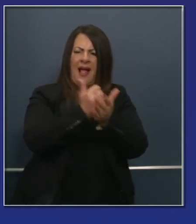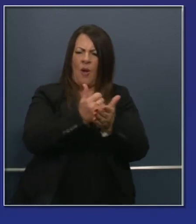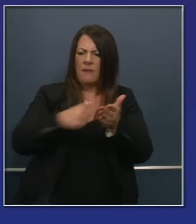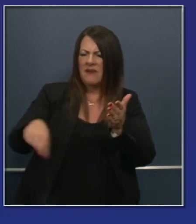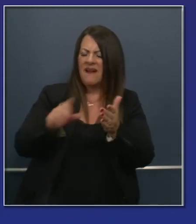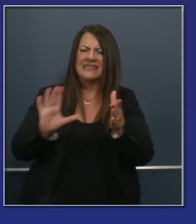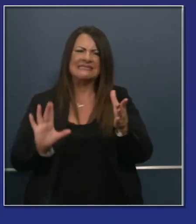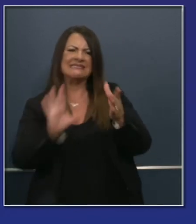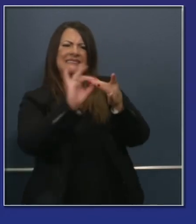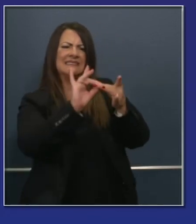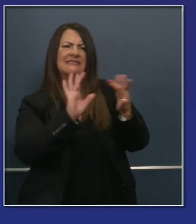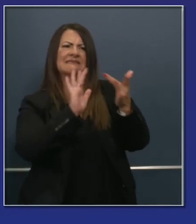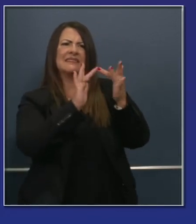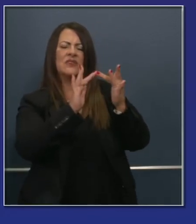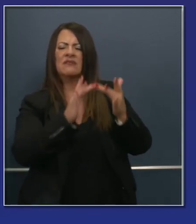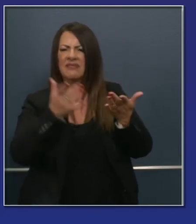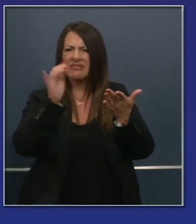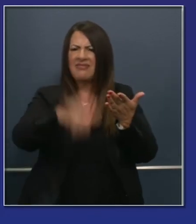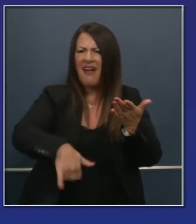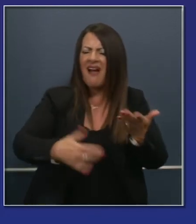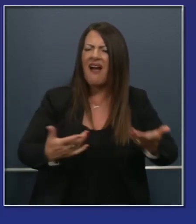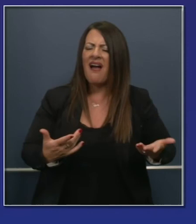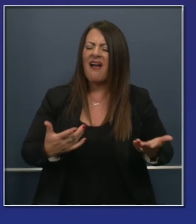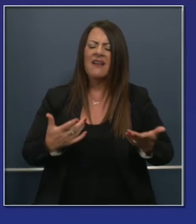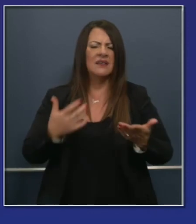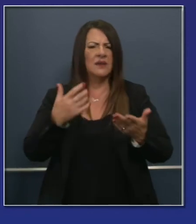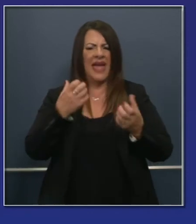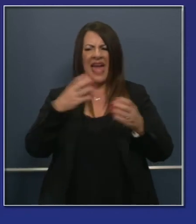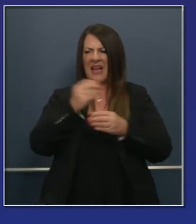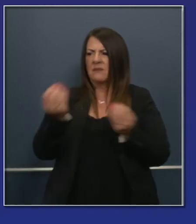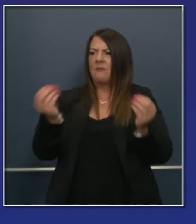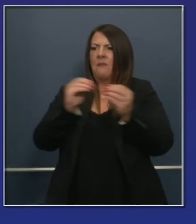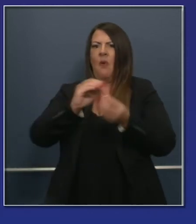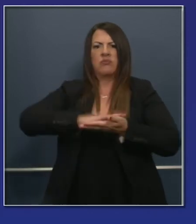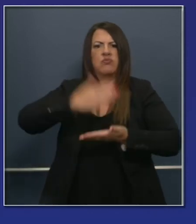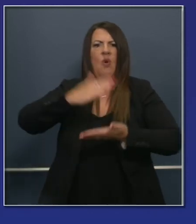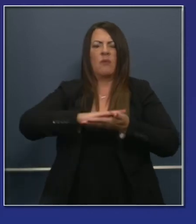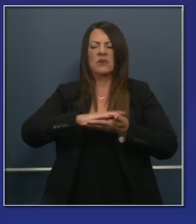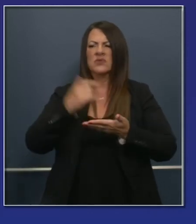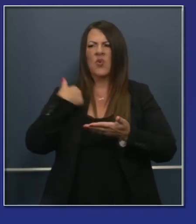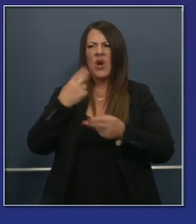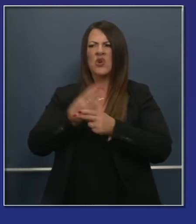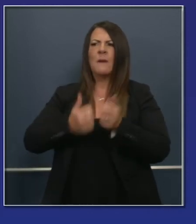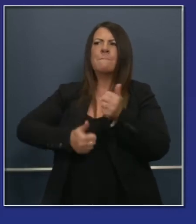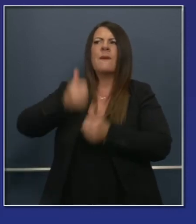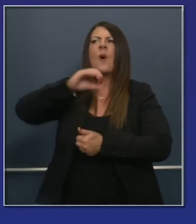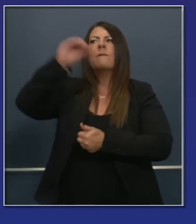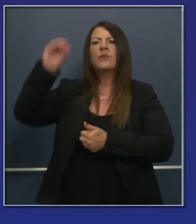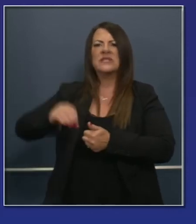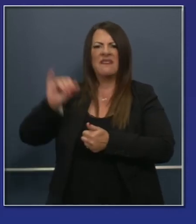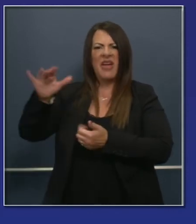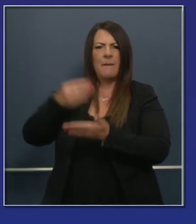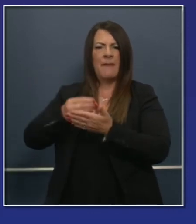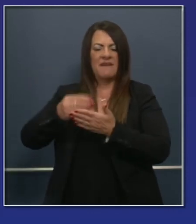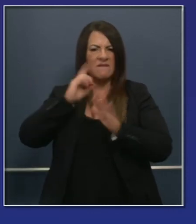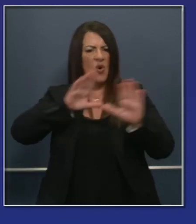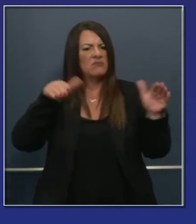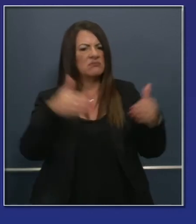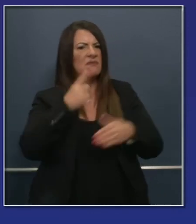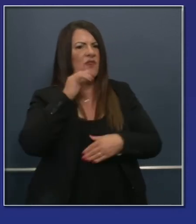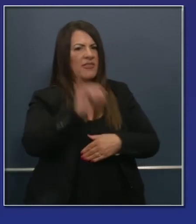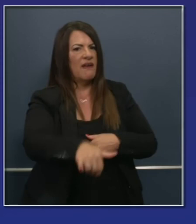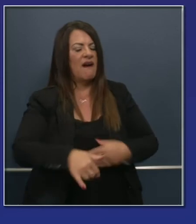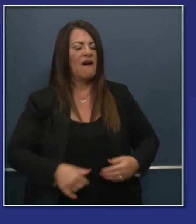preferable to provide obviously more Chromebooks and the like 100% of the eligible